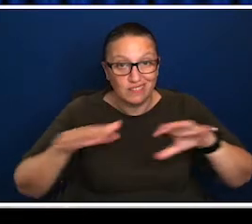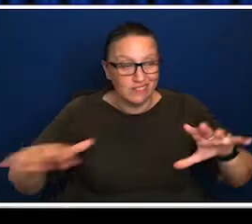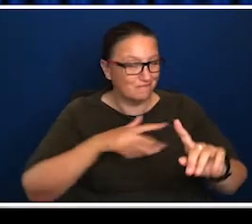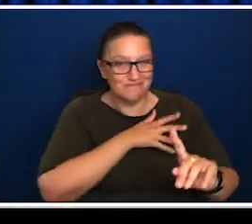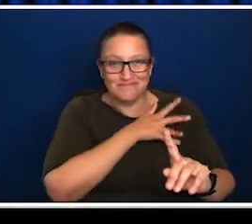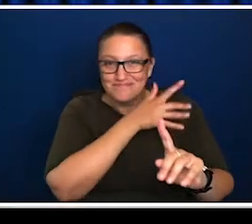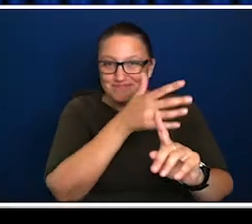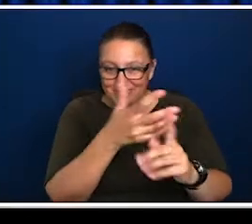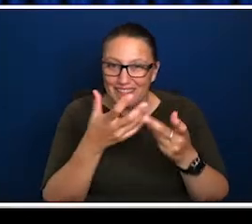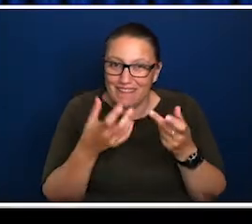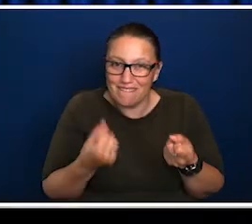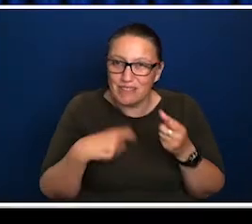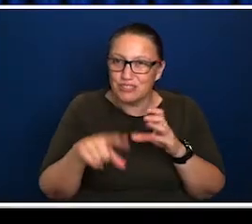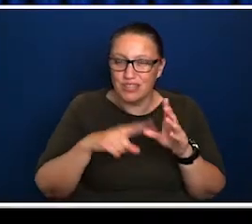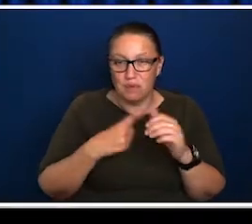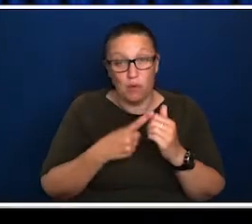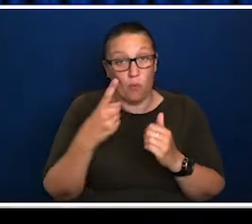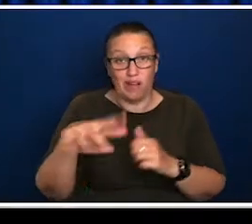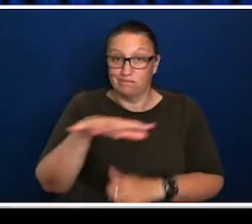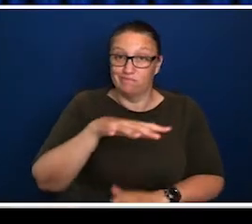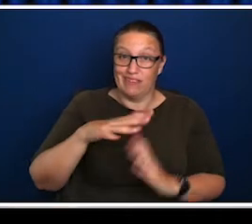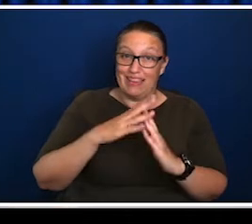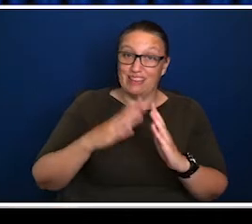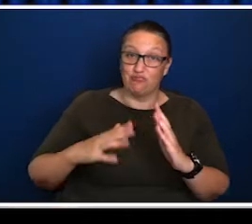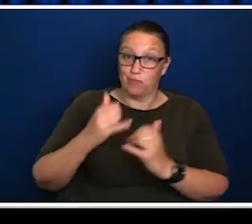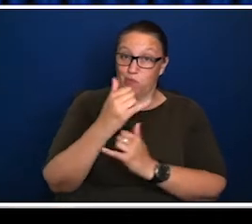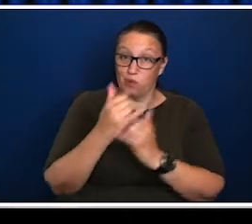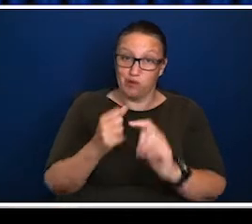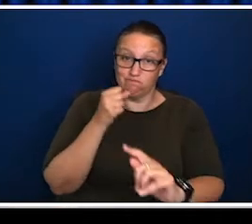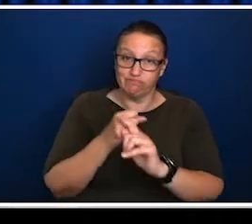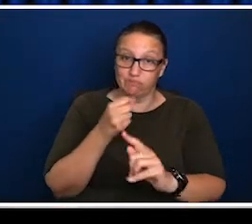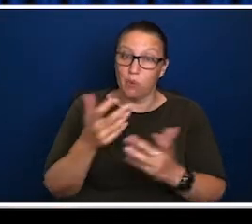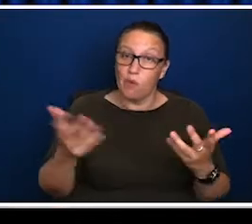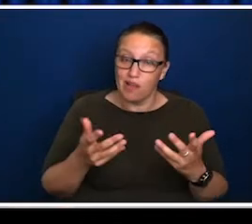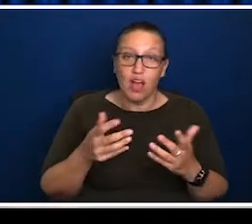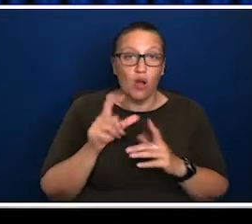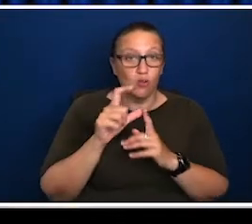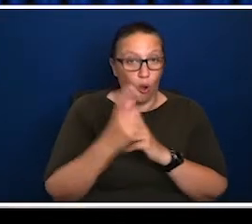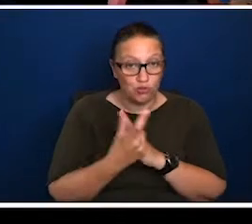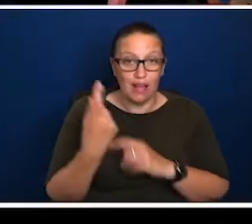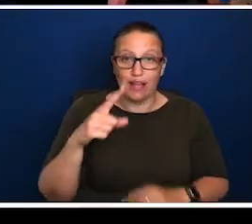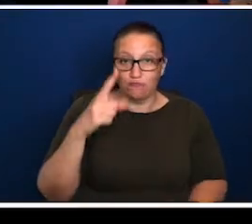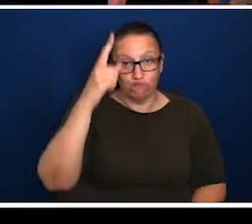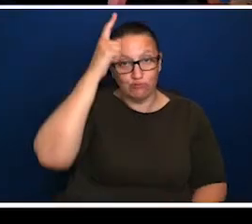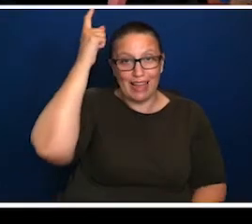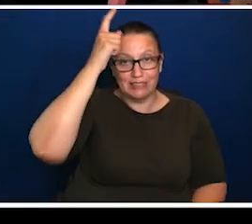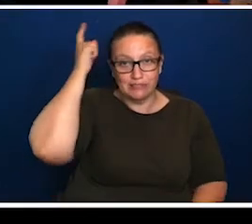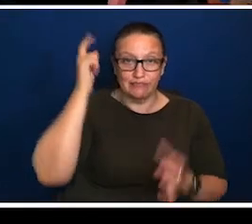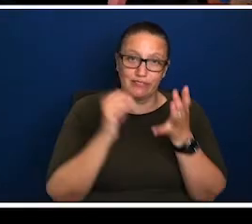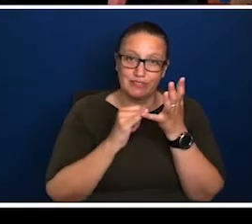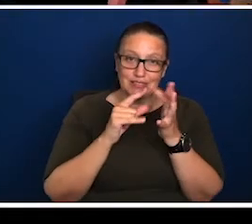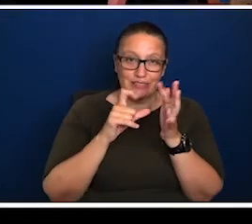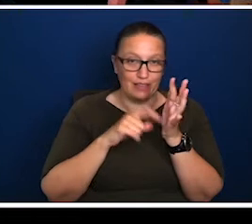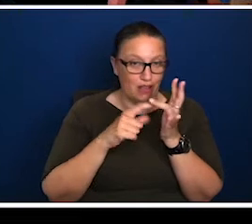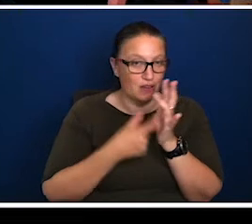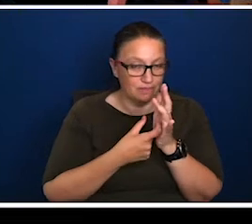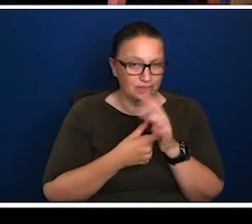But one of the sectors that has been hit hard and was hit first is the culture and creative sector and it's been pretty